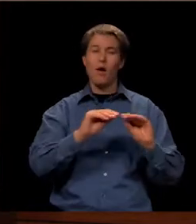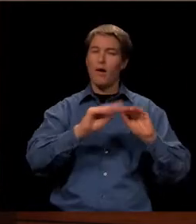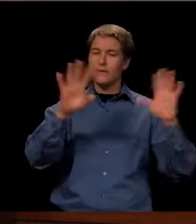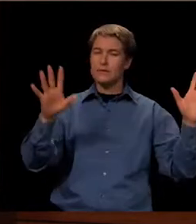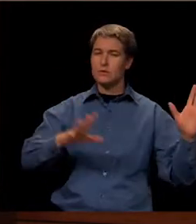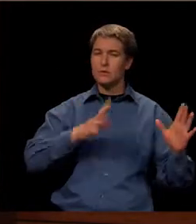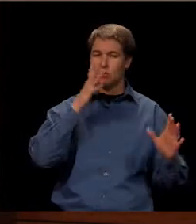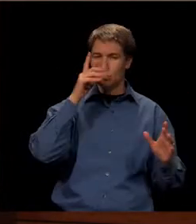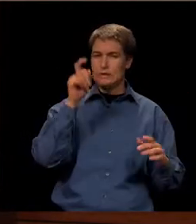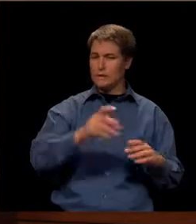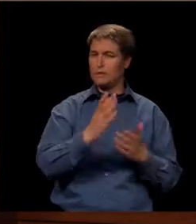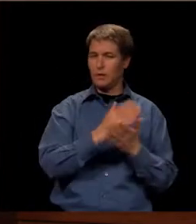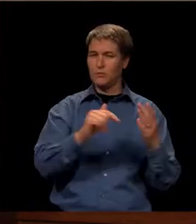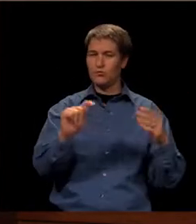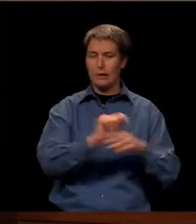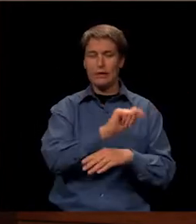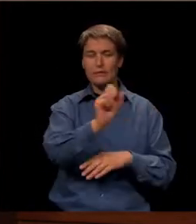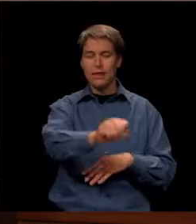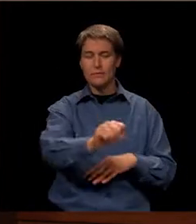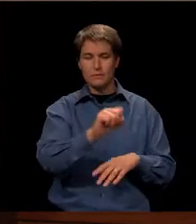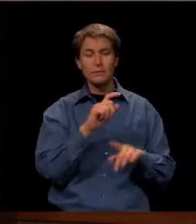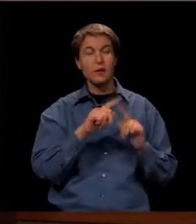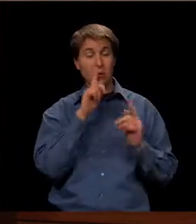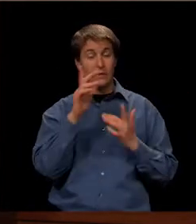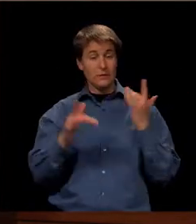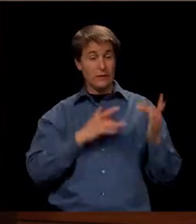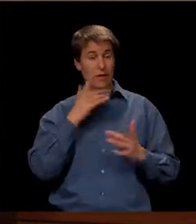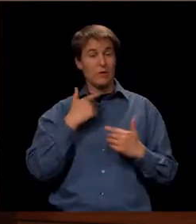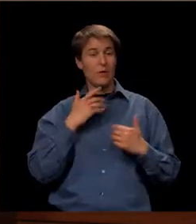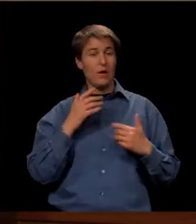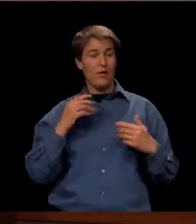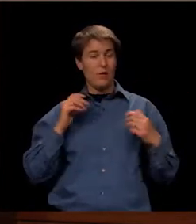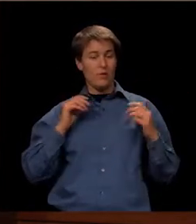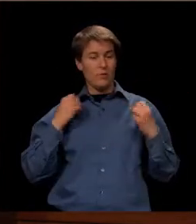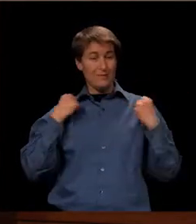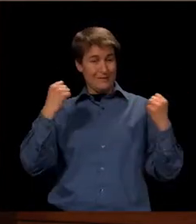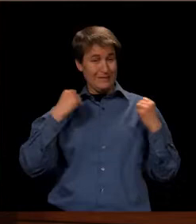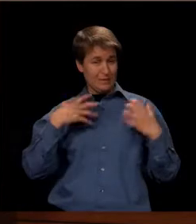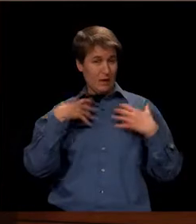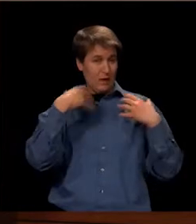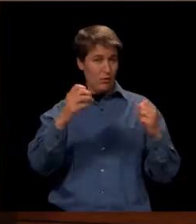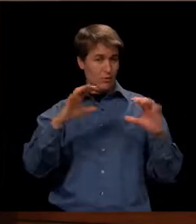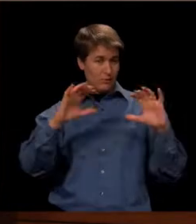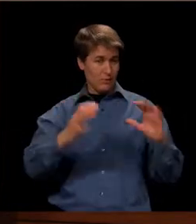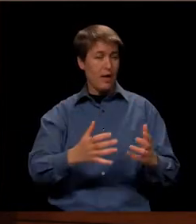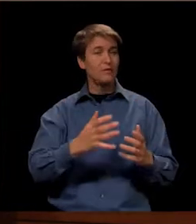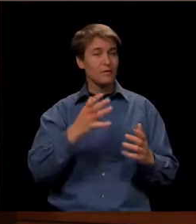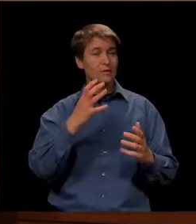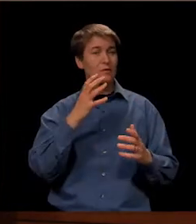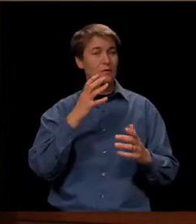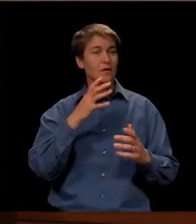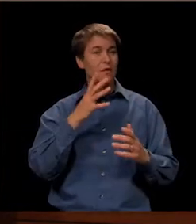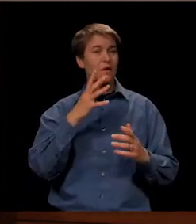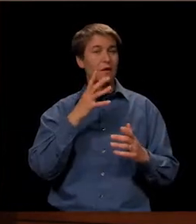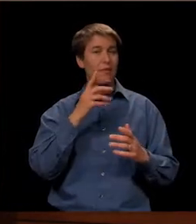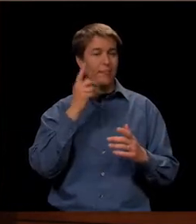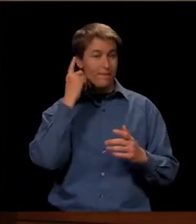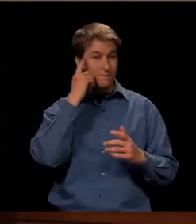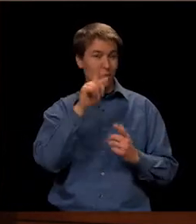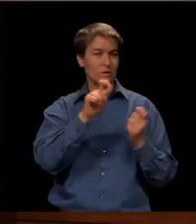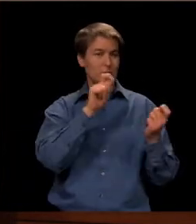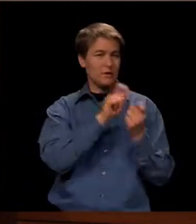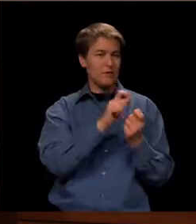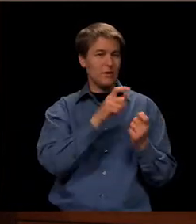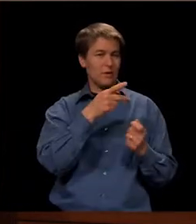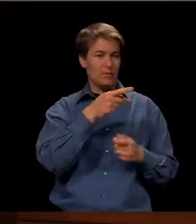is going to need to be training. I'm really excited about our physical education and health class that will be particularly for public safety